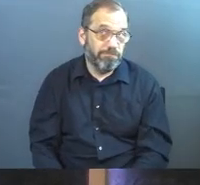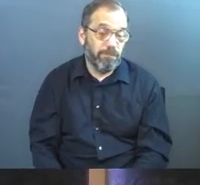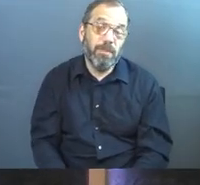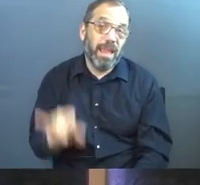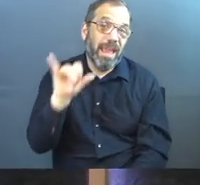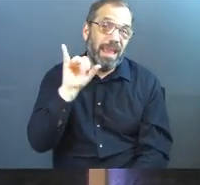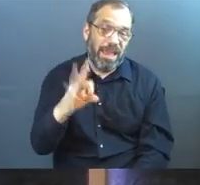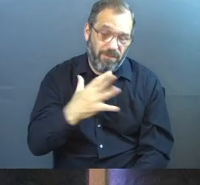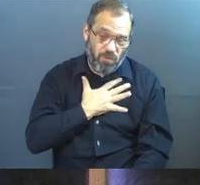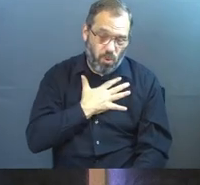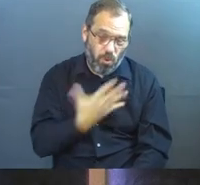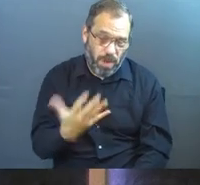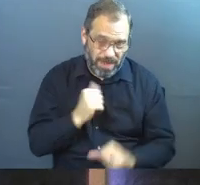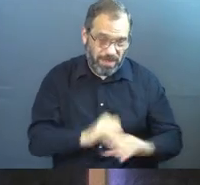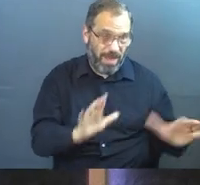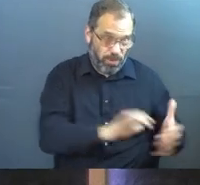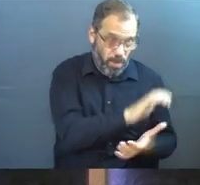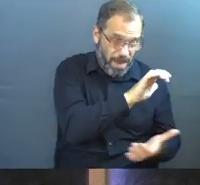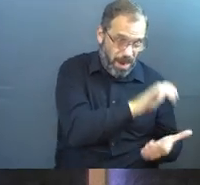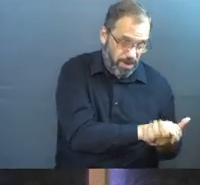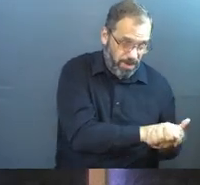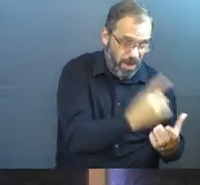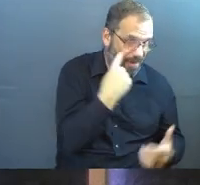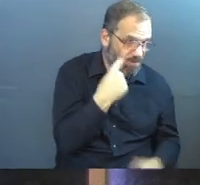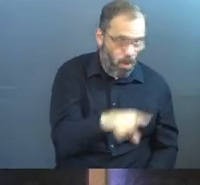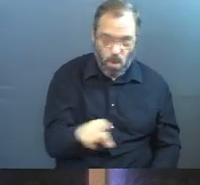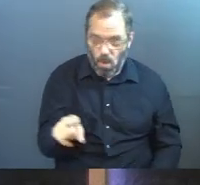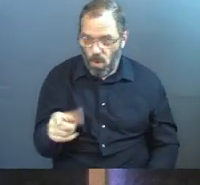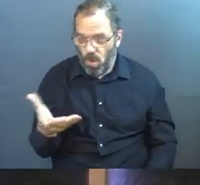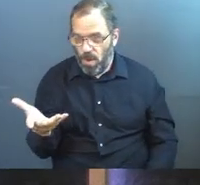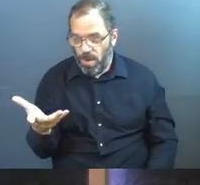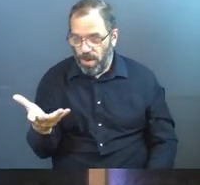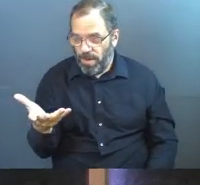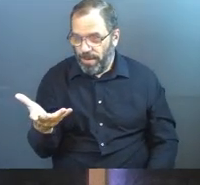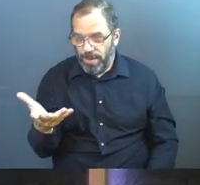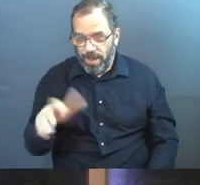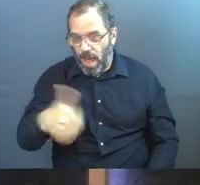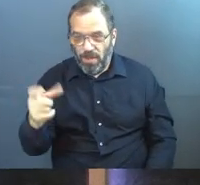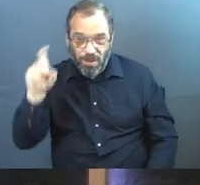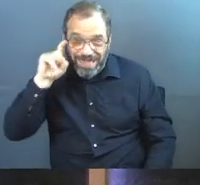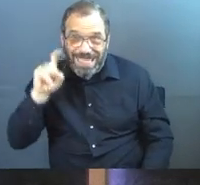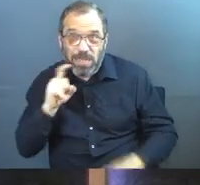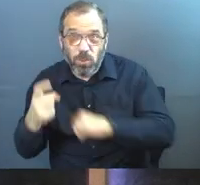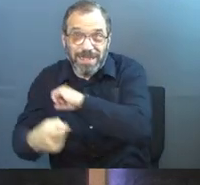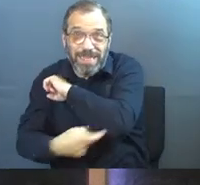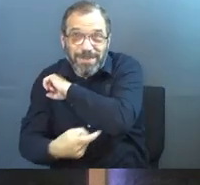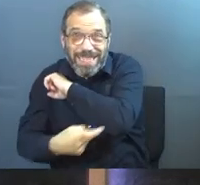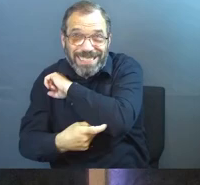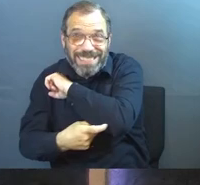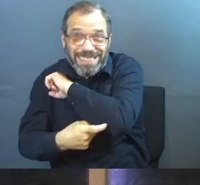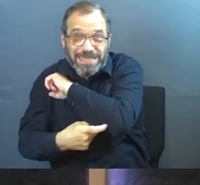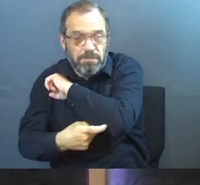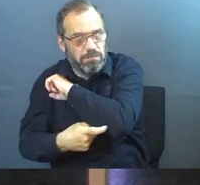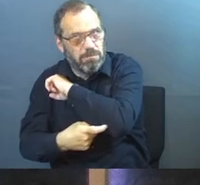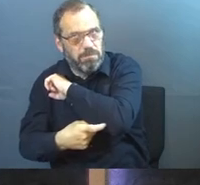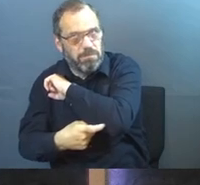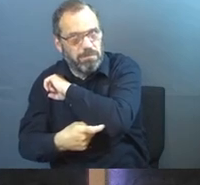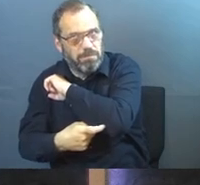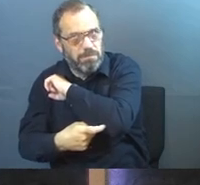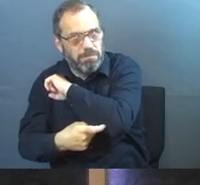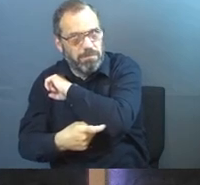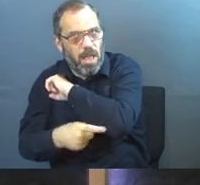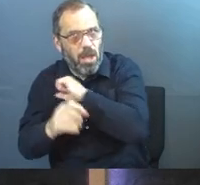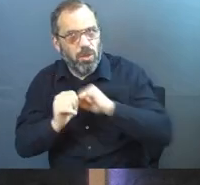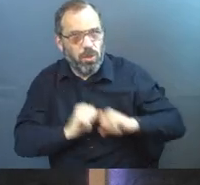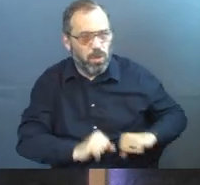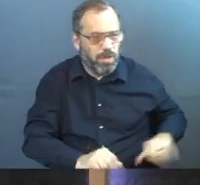If you're willing to sacrifice your marriage over other sexual temptation, do you realize